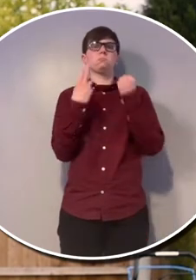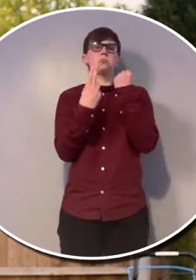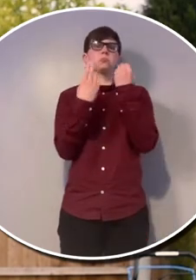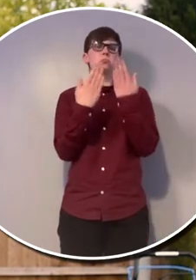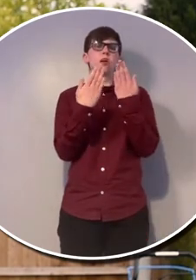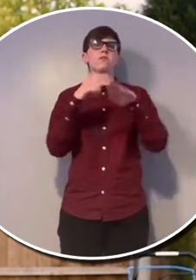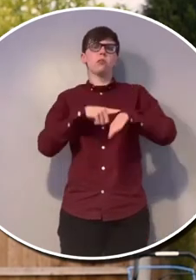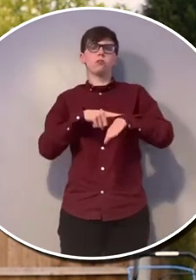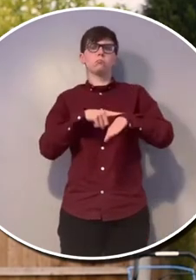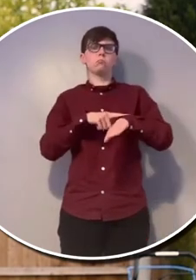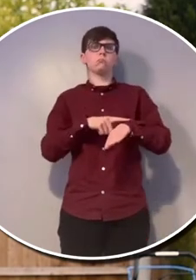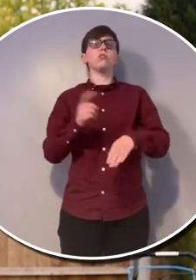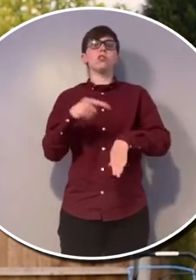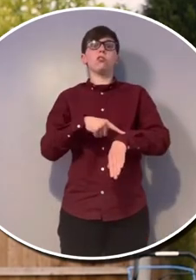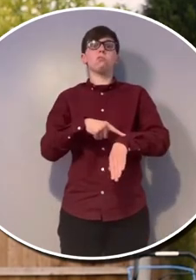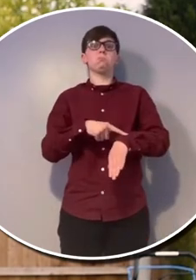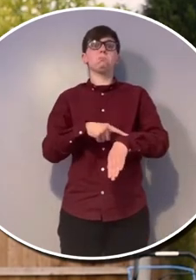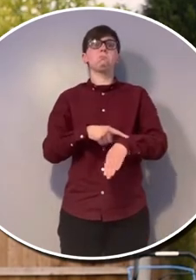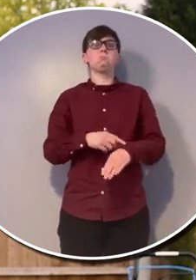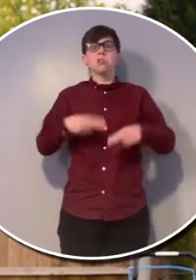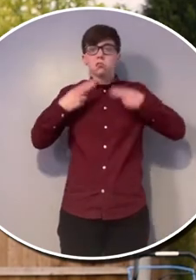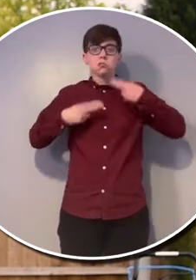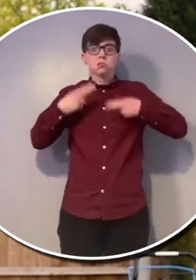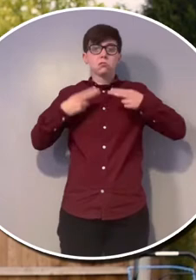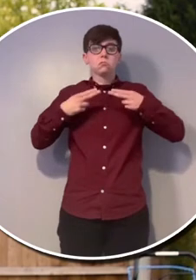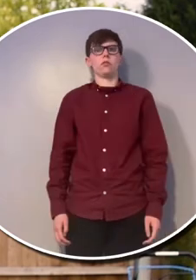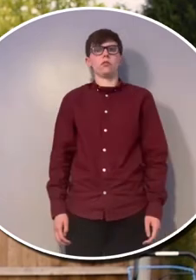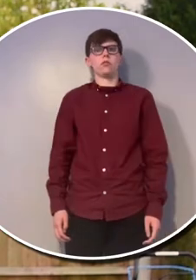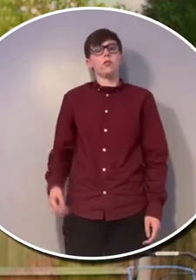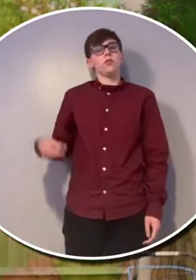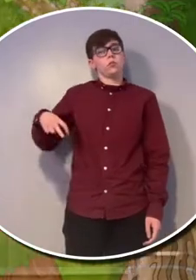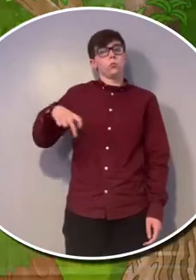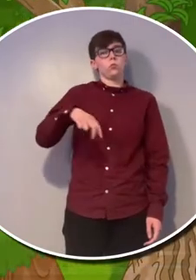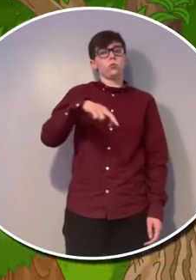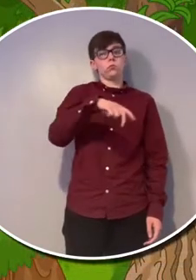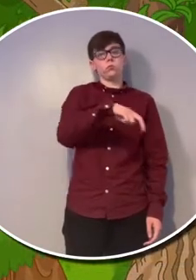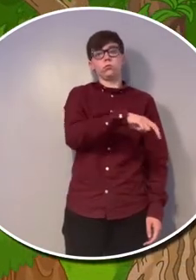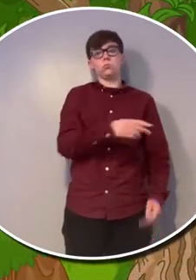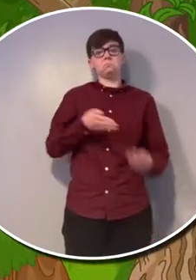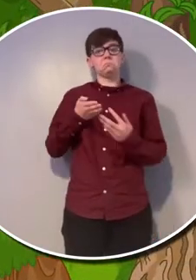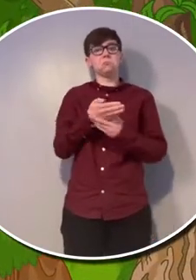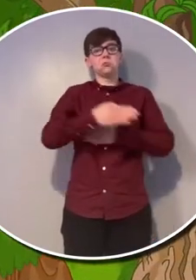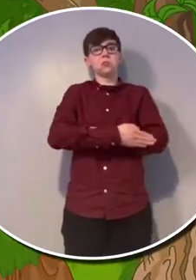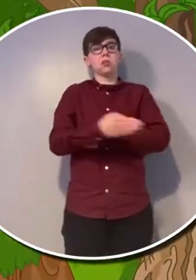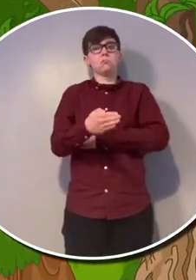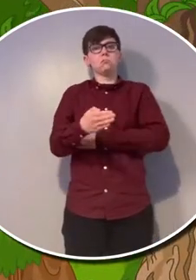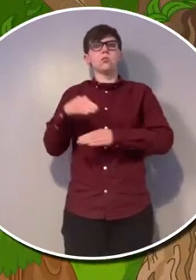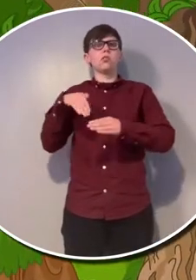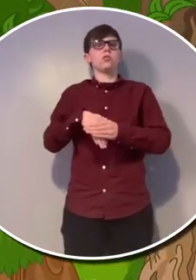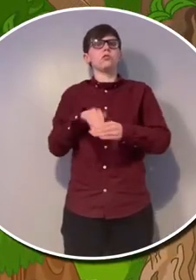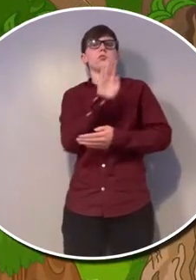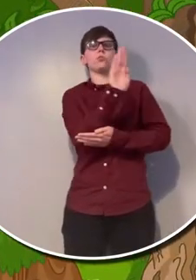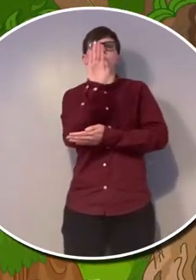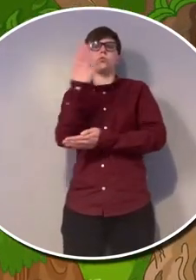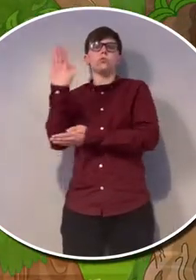Rollo said, I'll be back about 12 o'clock, that was the time they normally had their lunch, and off he went through the gate and into the woods to